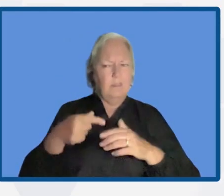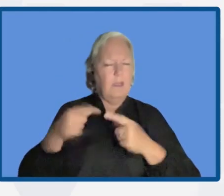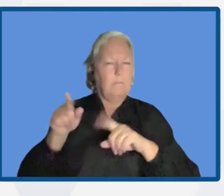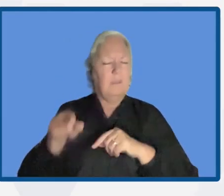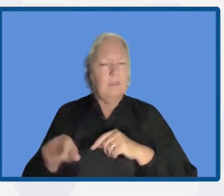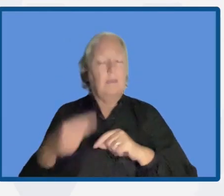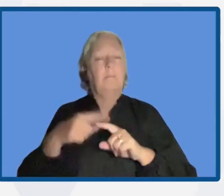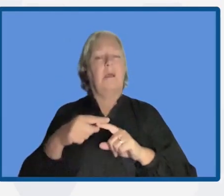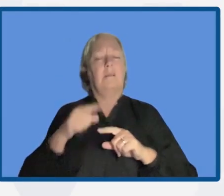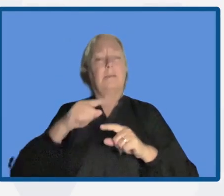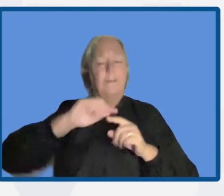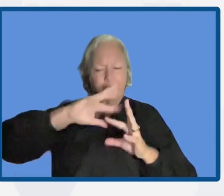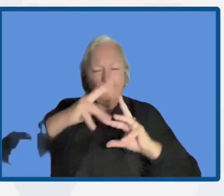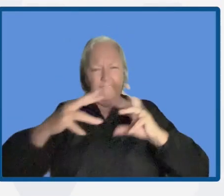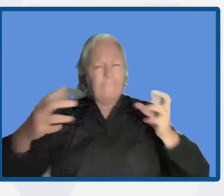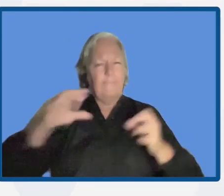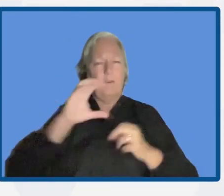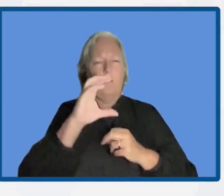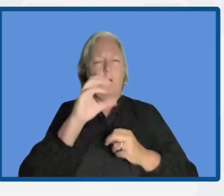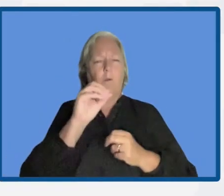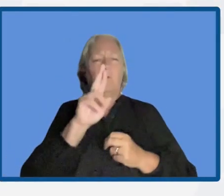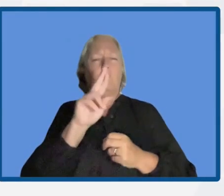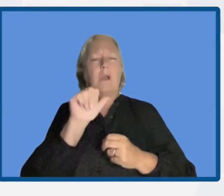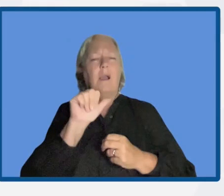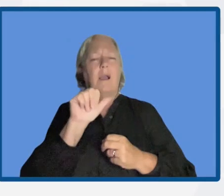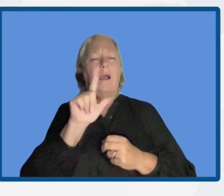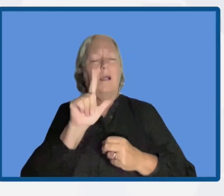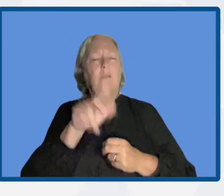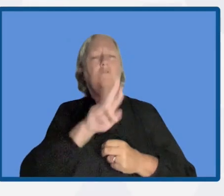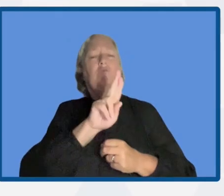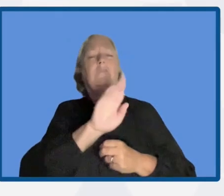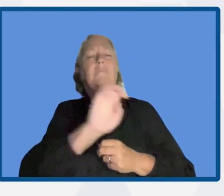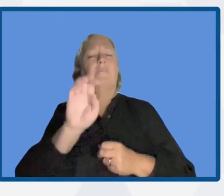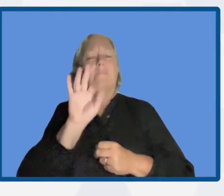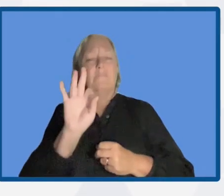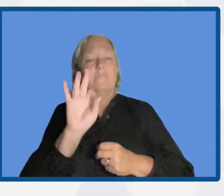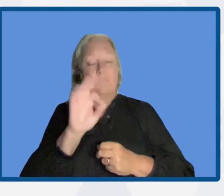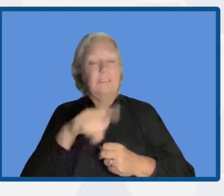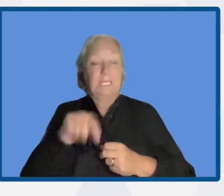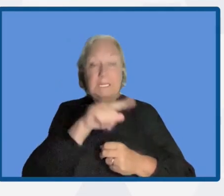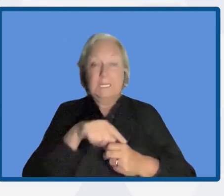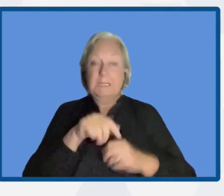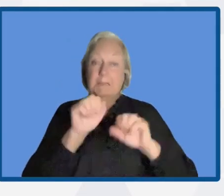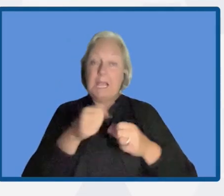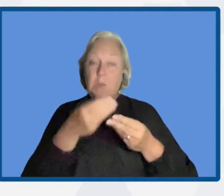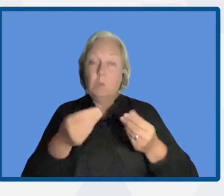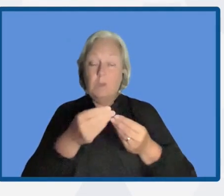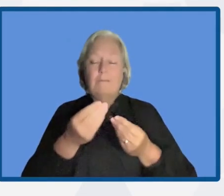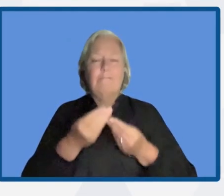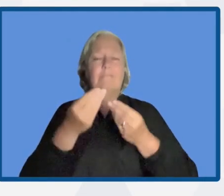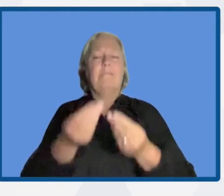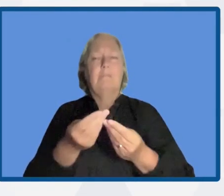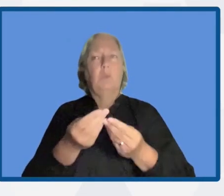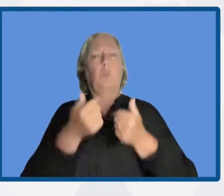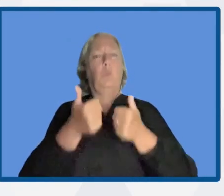All of this is part of all of this is part of nature-based solutions that provide co-benefits for the long